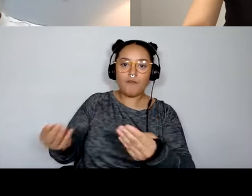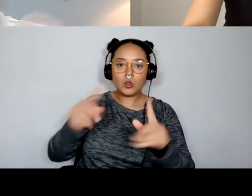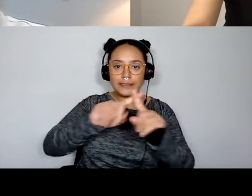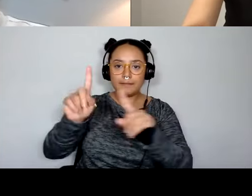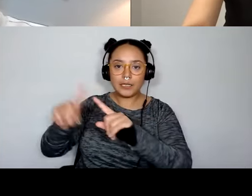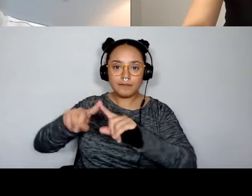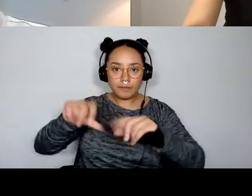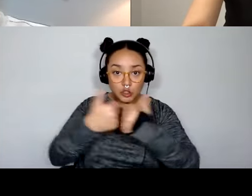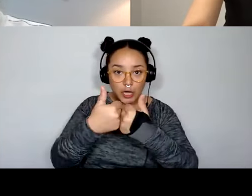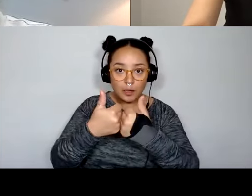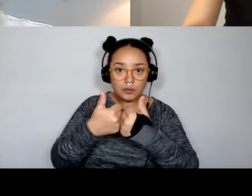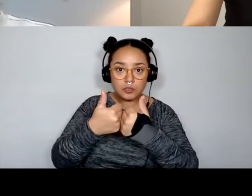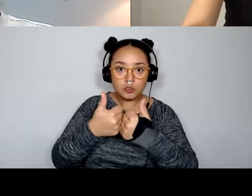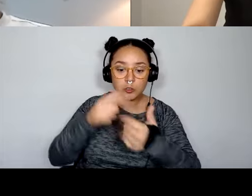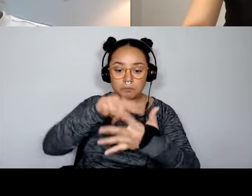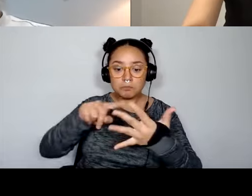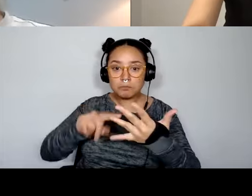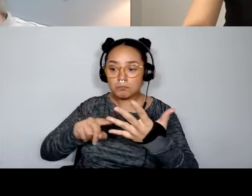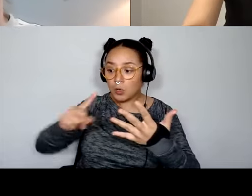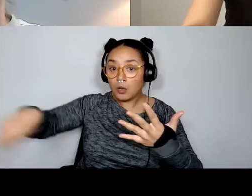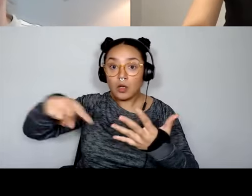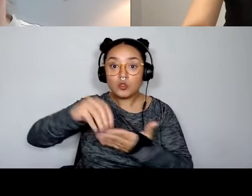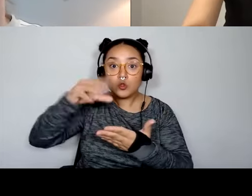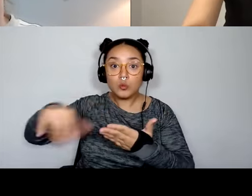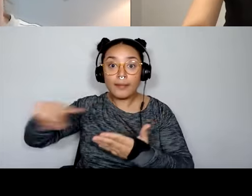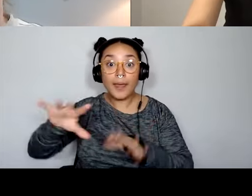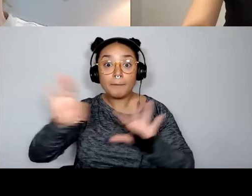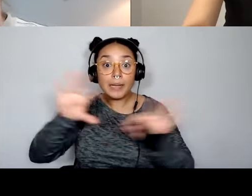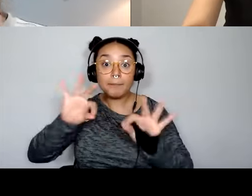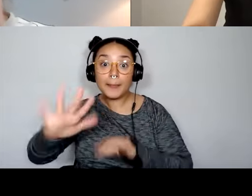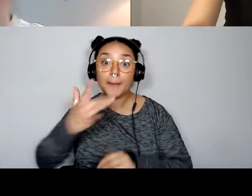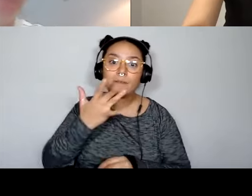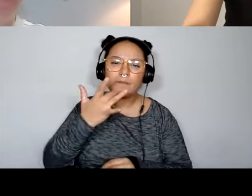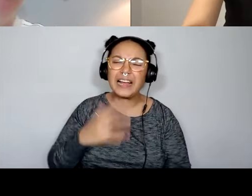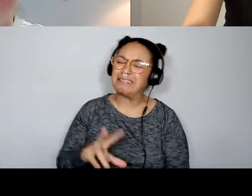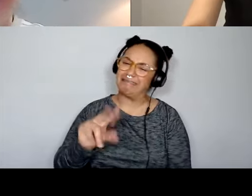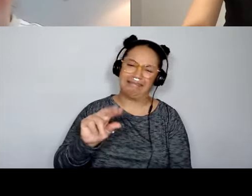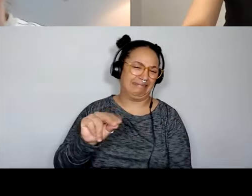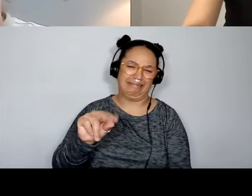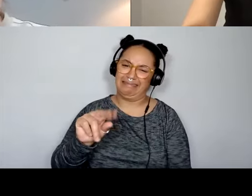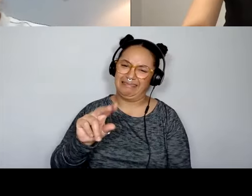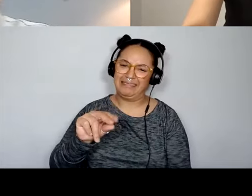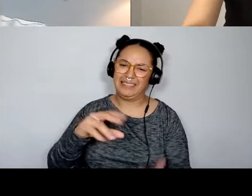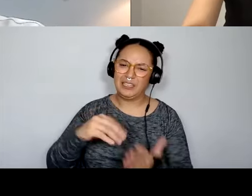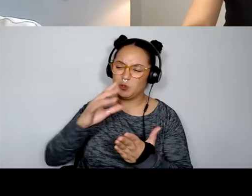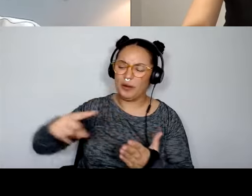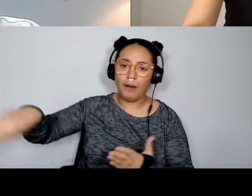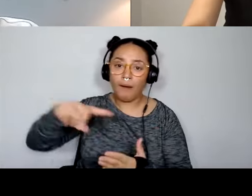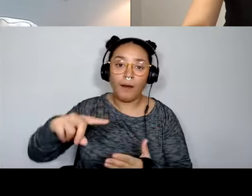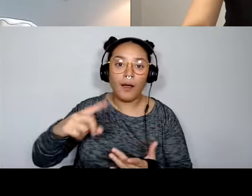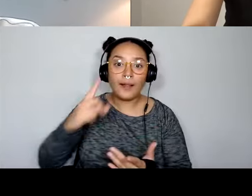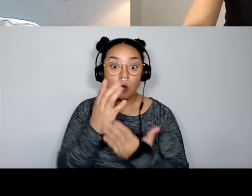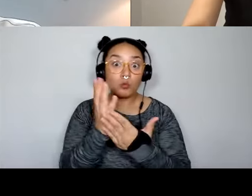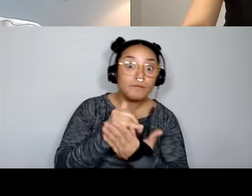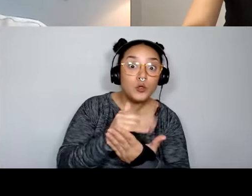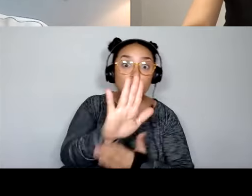and apply with one challenge. The students aren't going to be, um, empowered to make a decision on your behalf. They don't review your